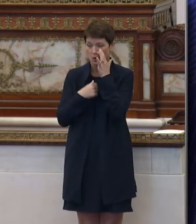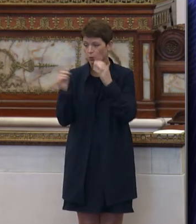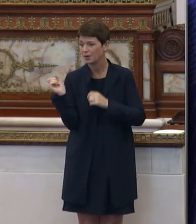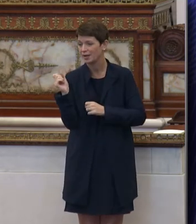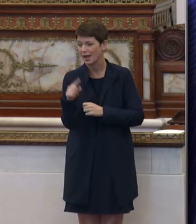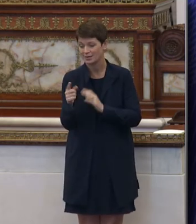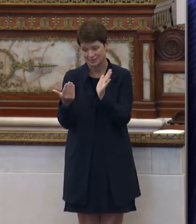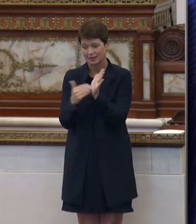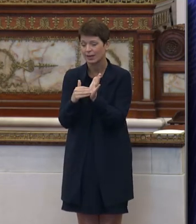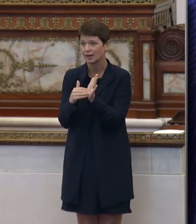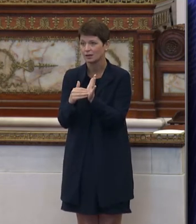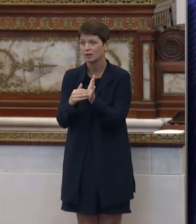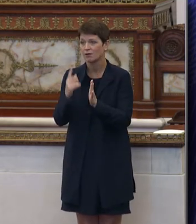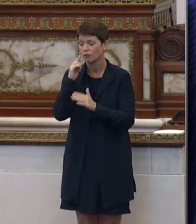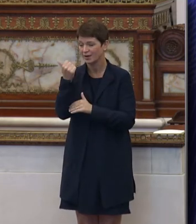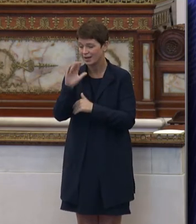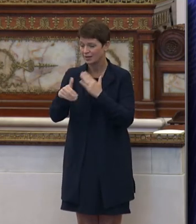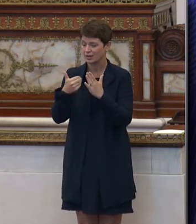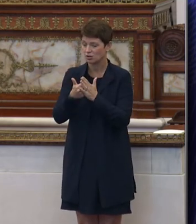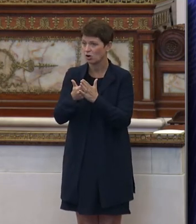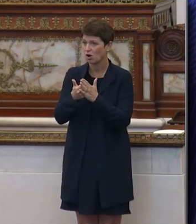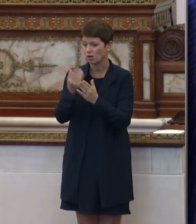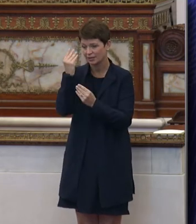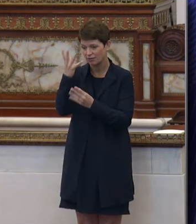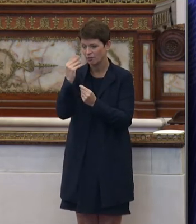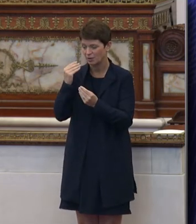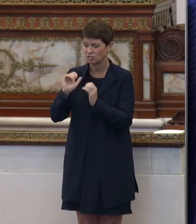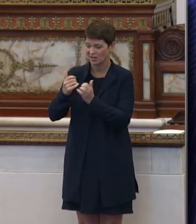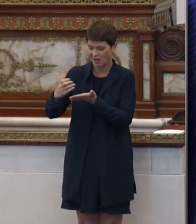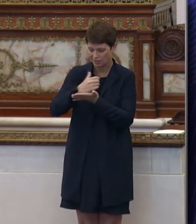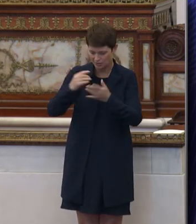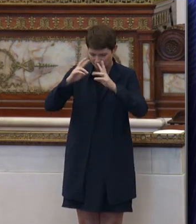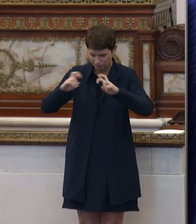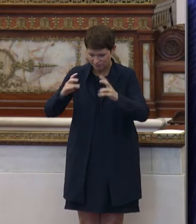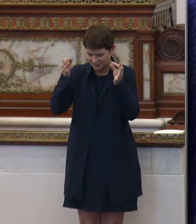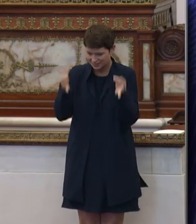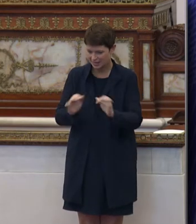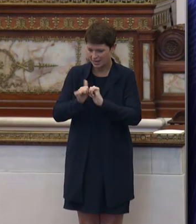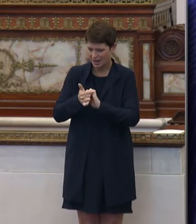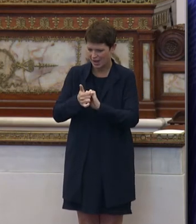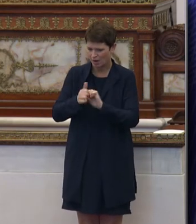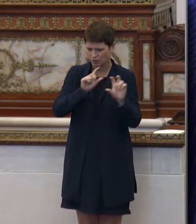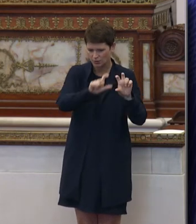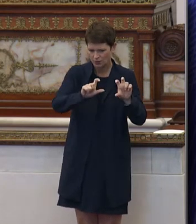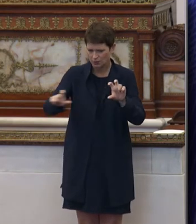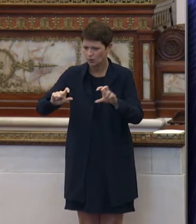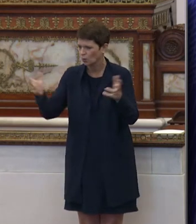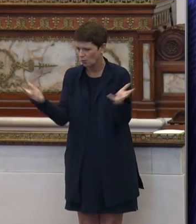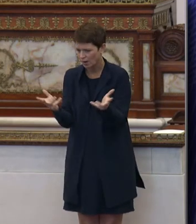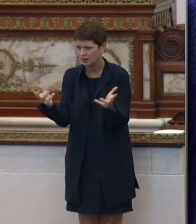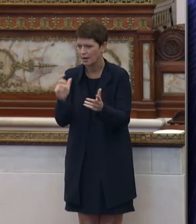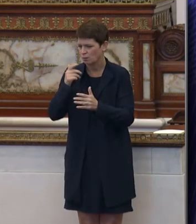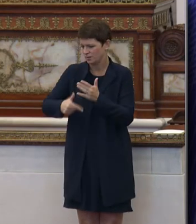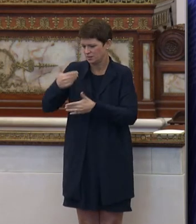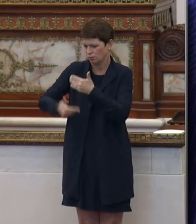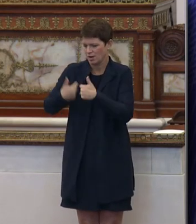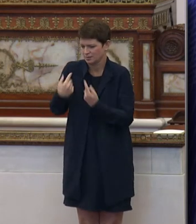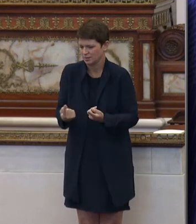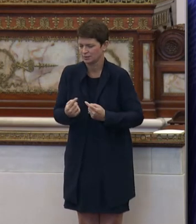once again for any and all scoring information that shows how the decision making was made, what the process was.